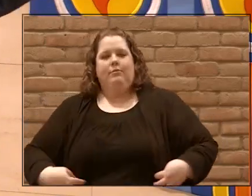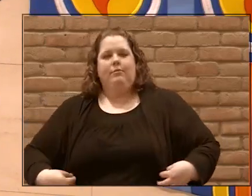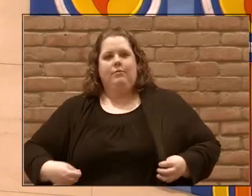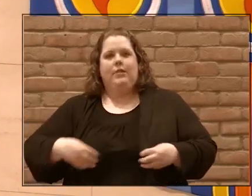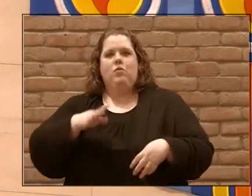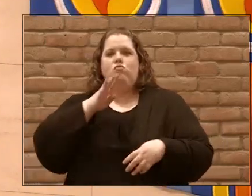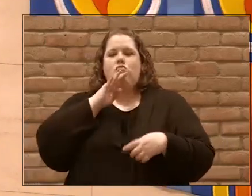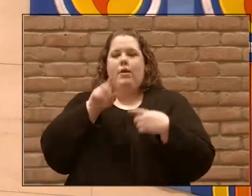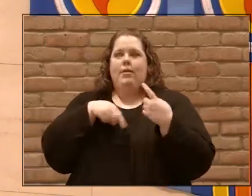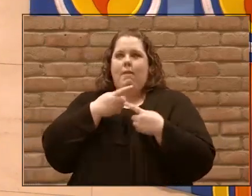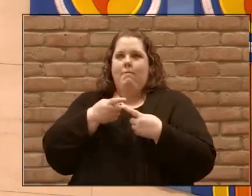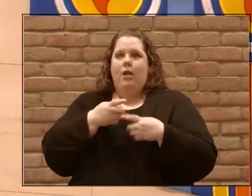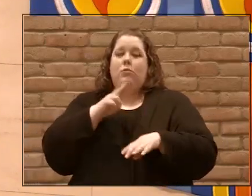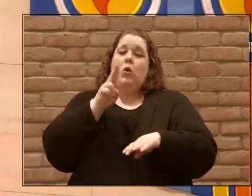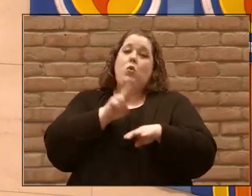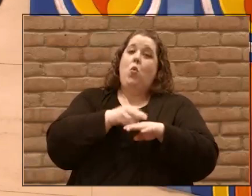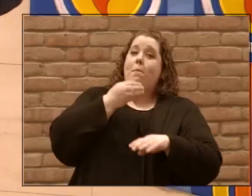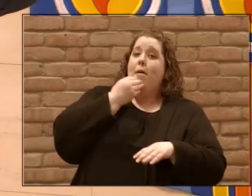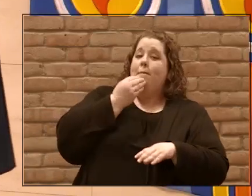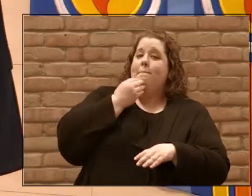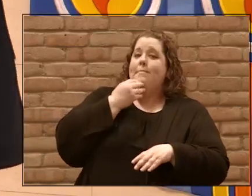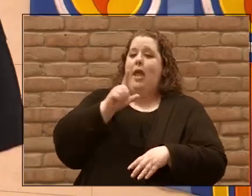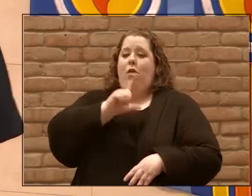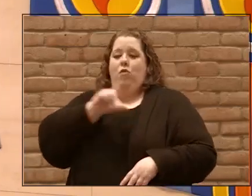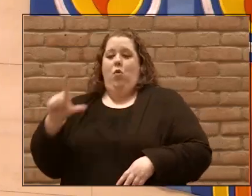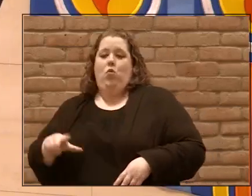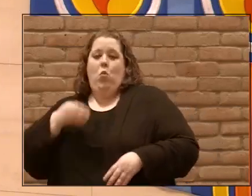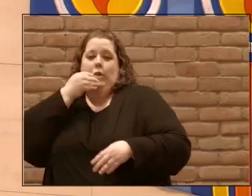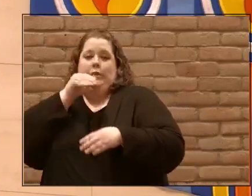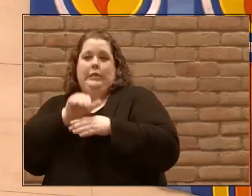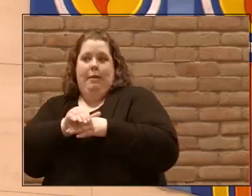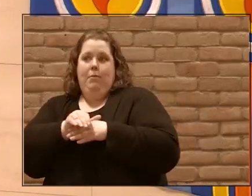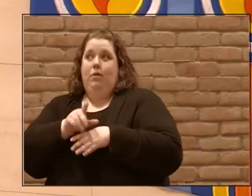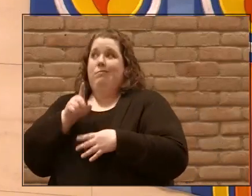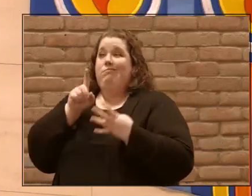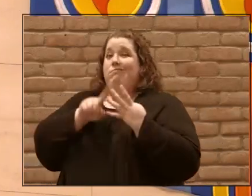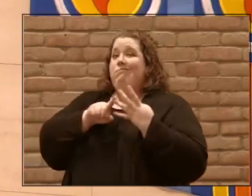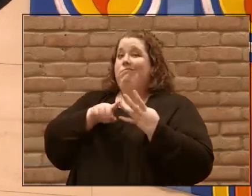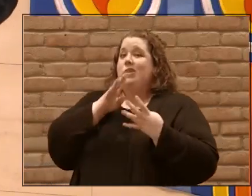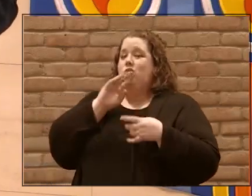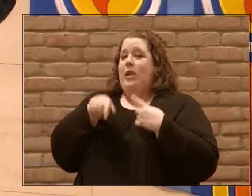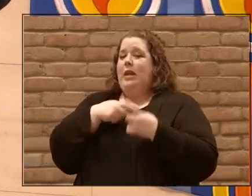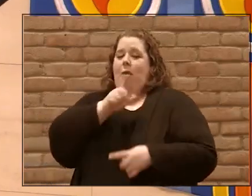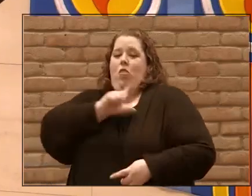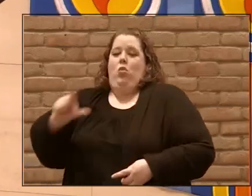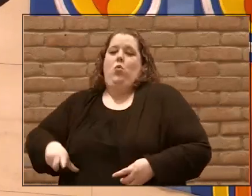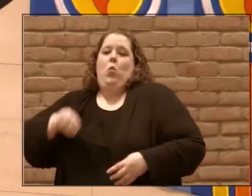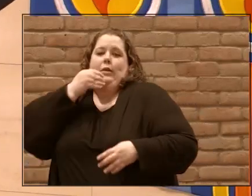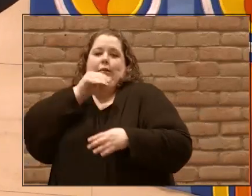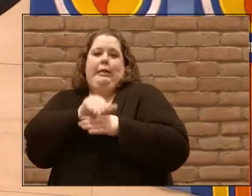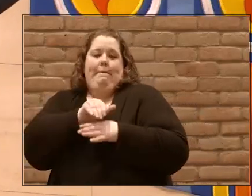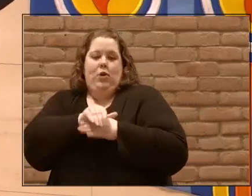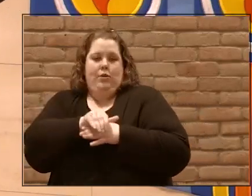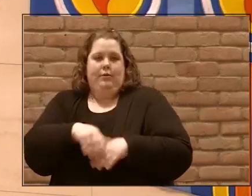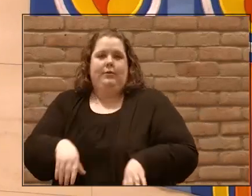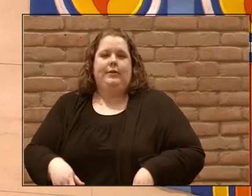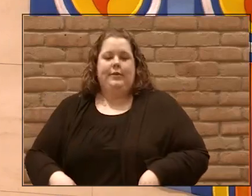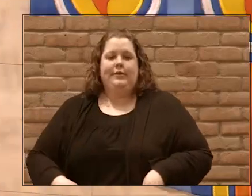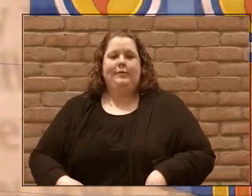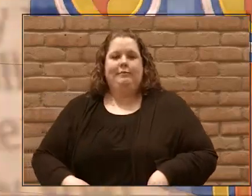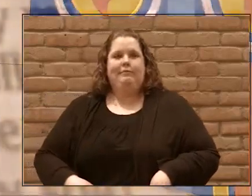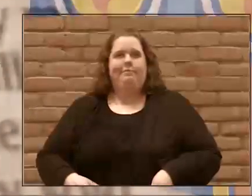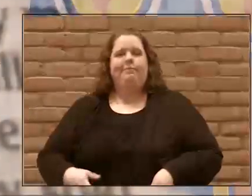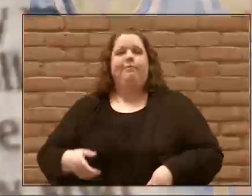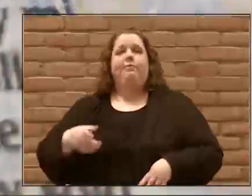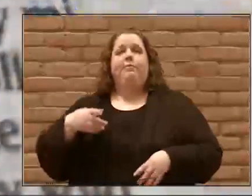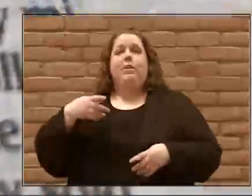meal and the Lord's Supper. And here the context says this is the Lord's Supper. And on a higher level, whenever we celebrate the Lord's